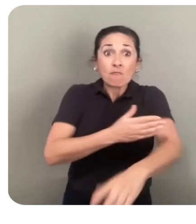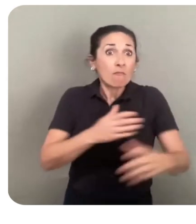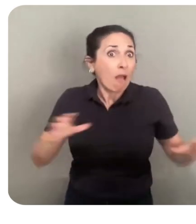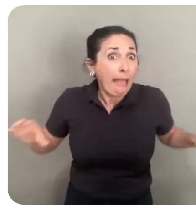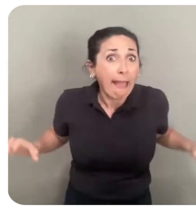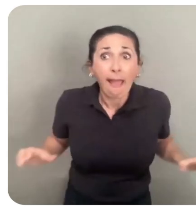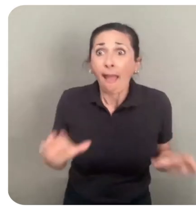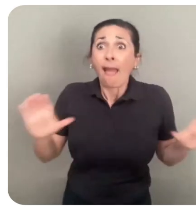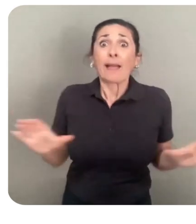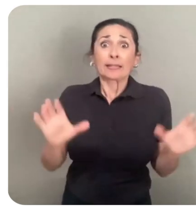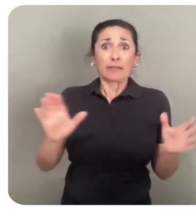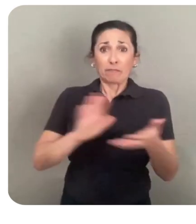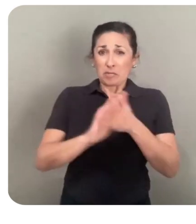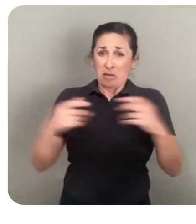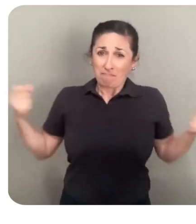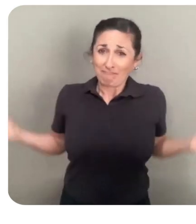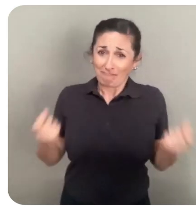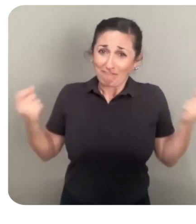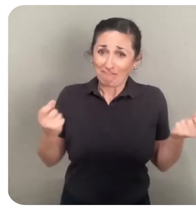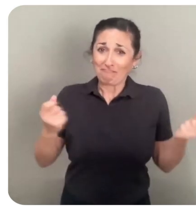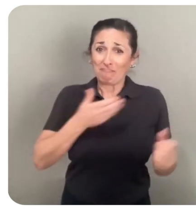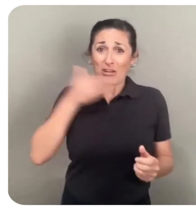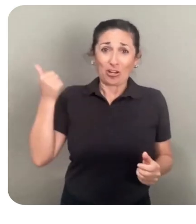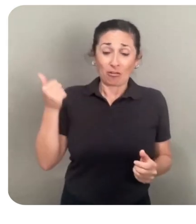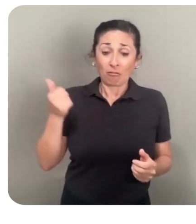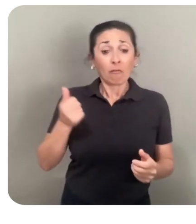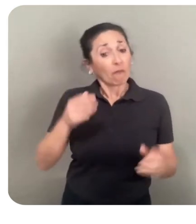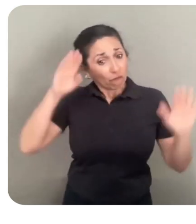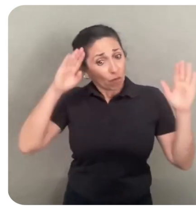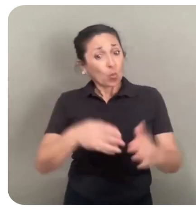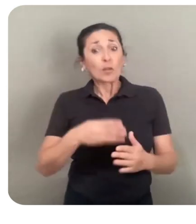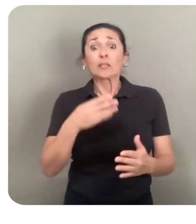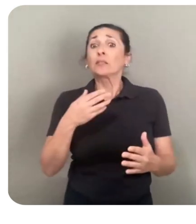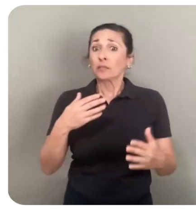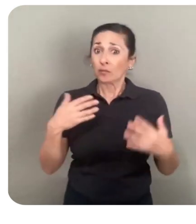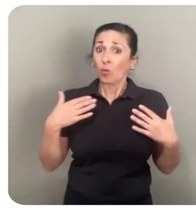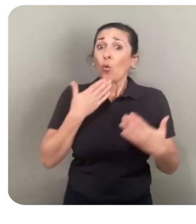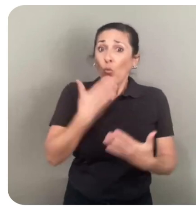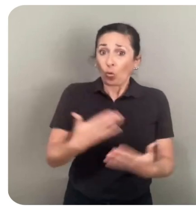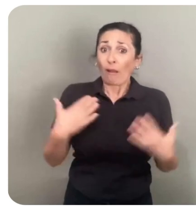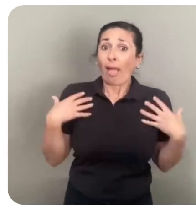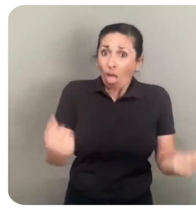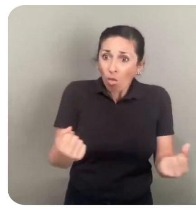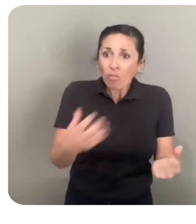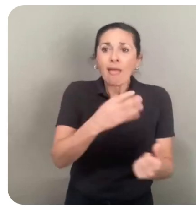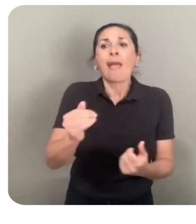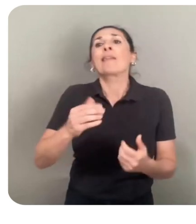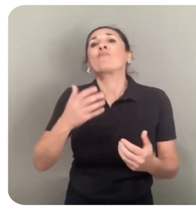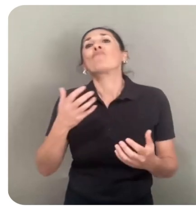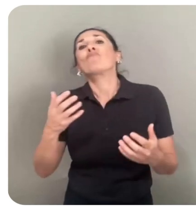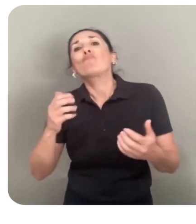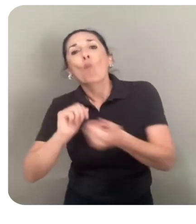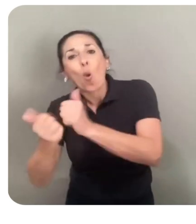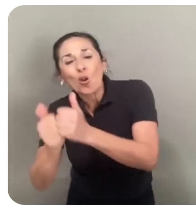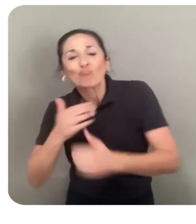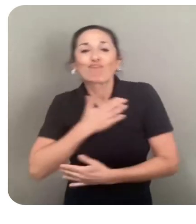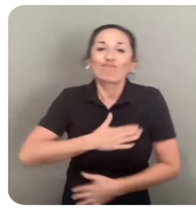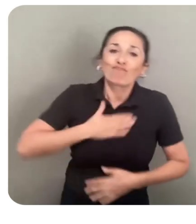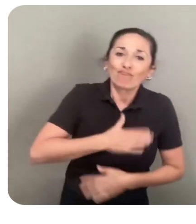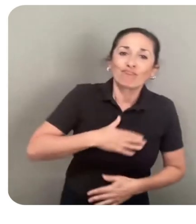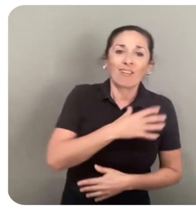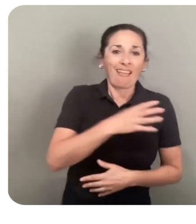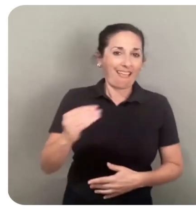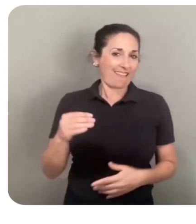lifestyle. Verticals here focus on fitness and wellness, recreational sports, and interests. Finally,